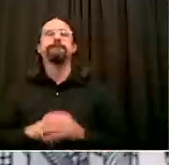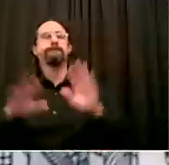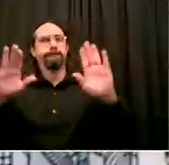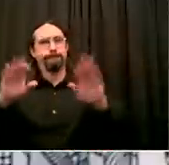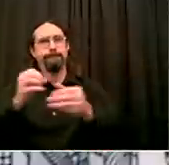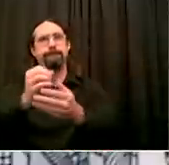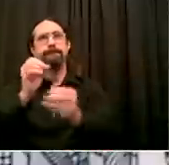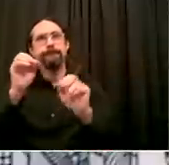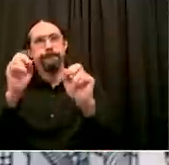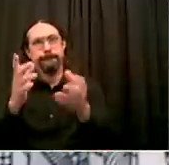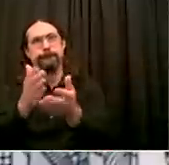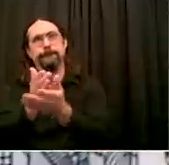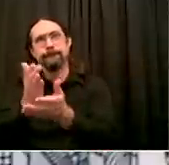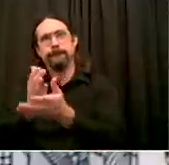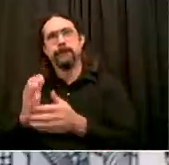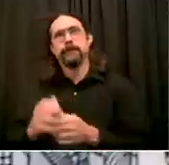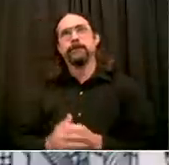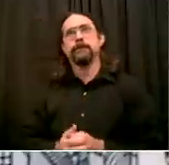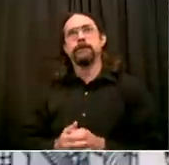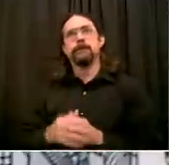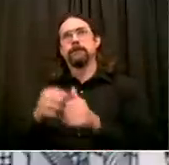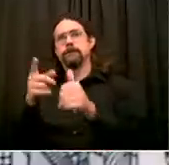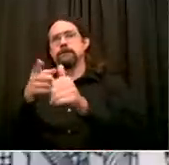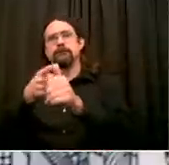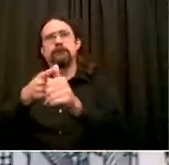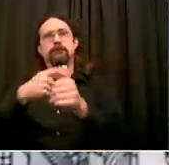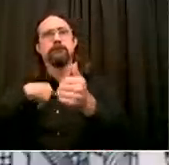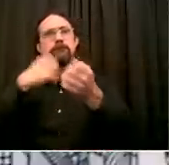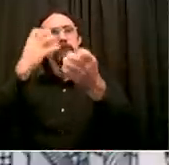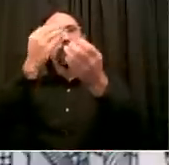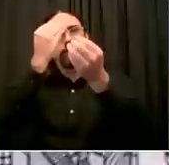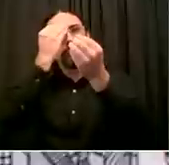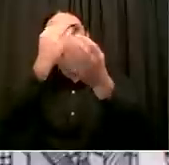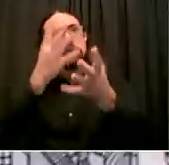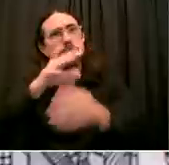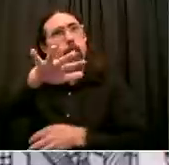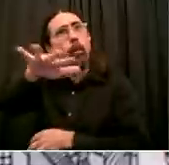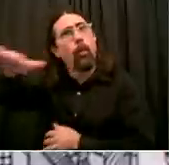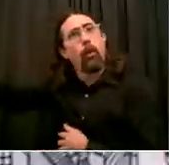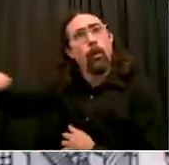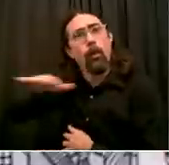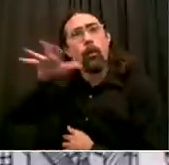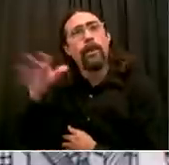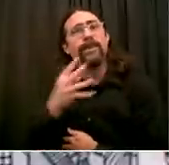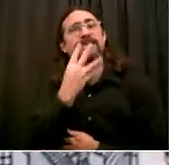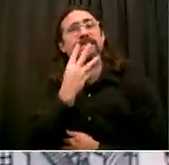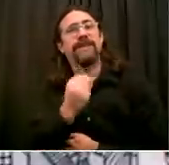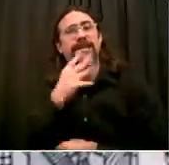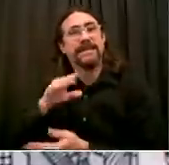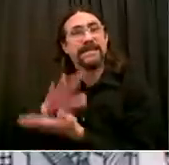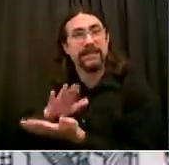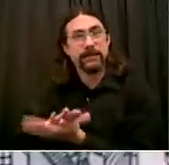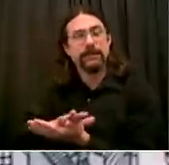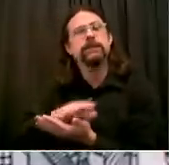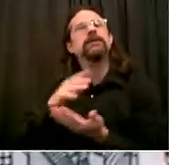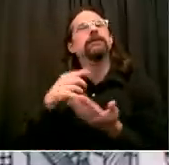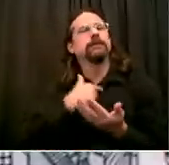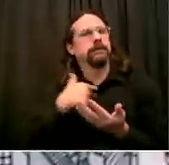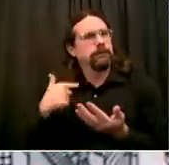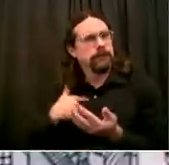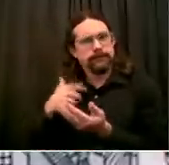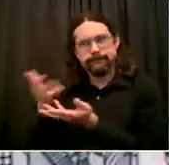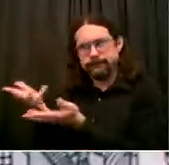the area of child care and what the rules are related to child care. So this is something we're talking with the state about right now